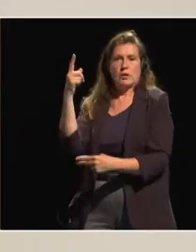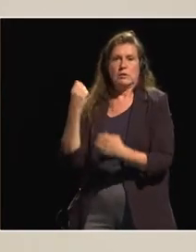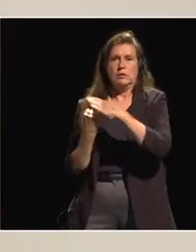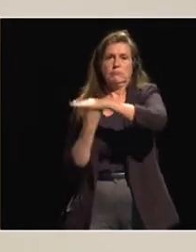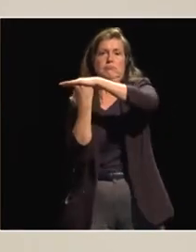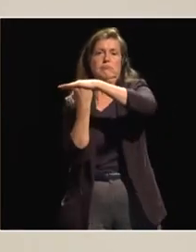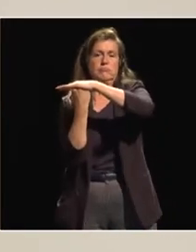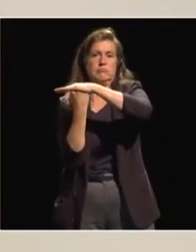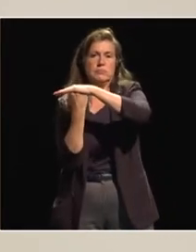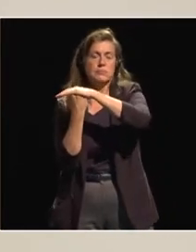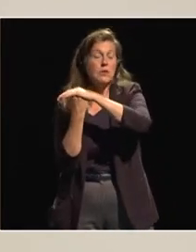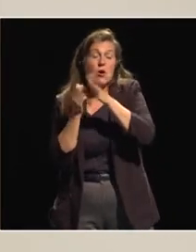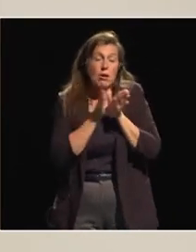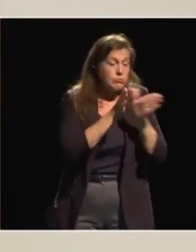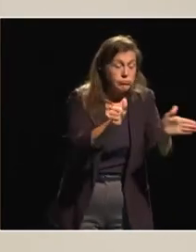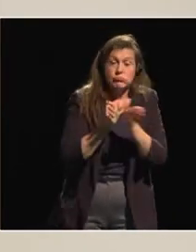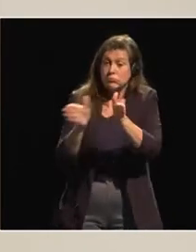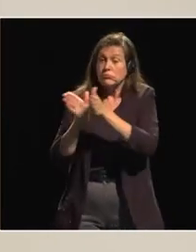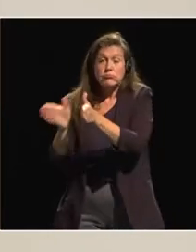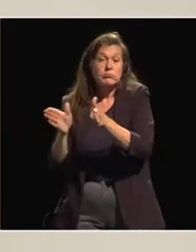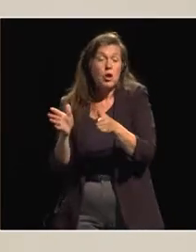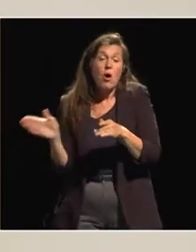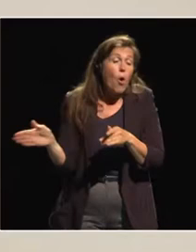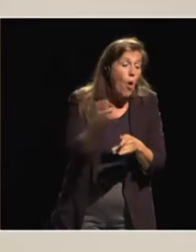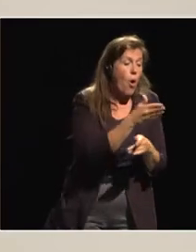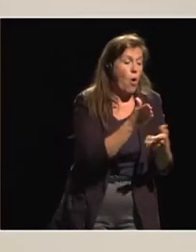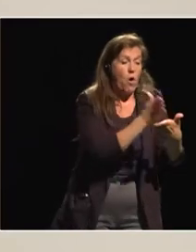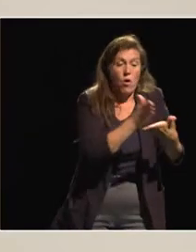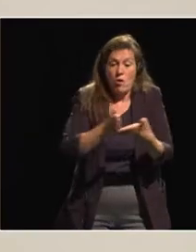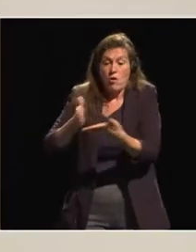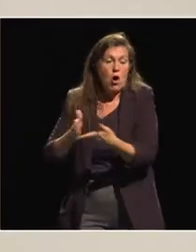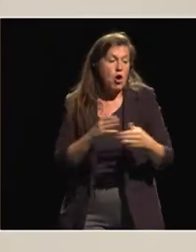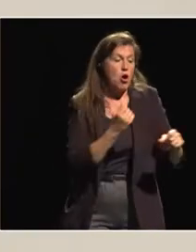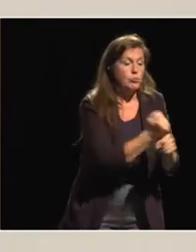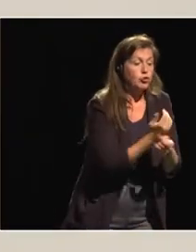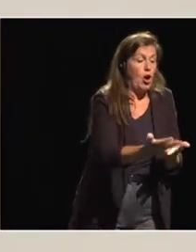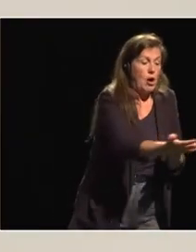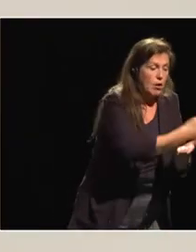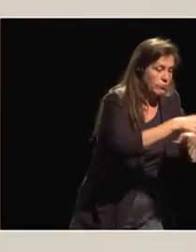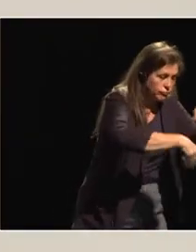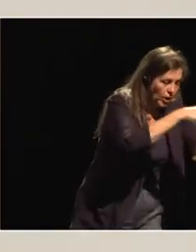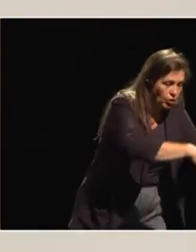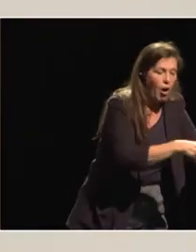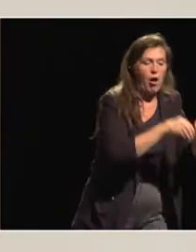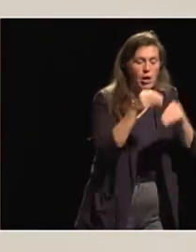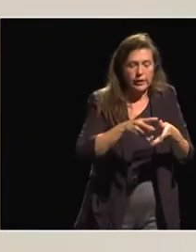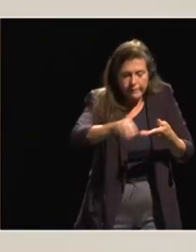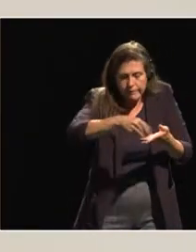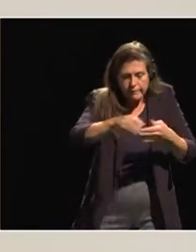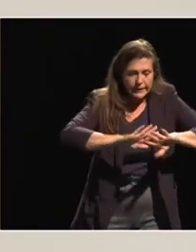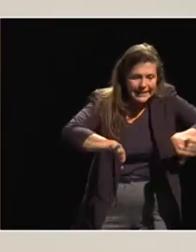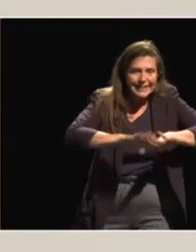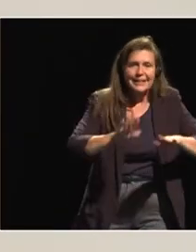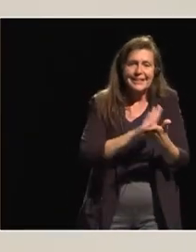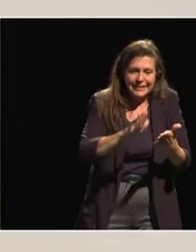and security. Now, mainly through the whole, they are part of the whole change,